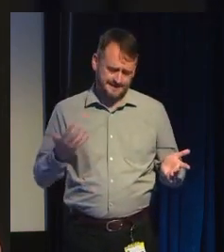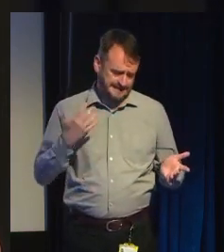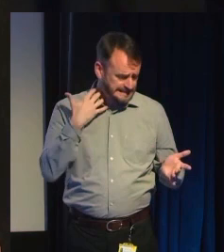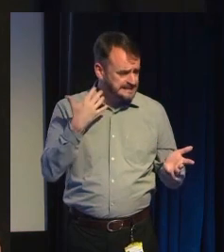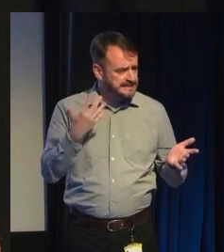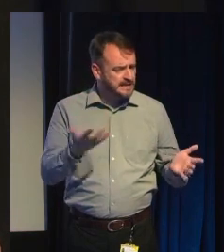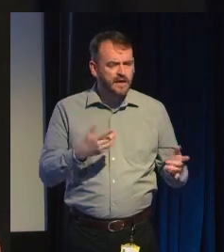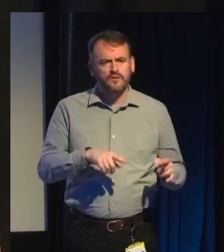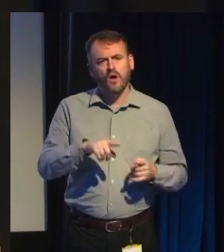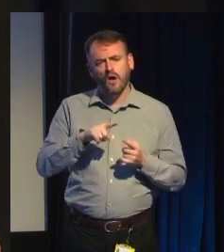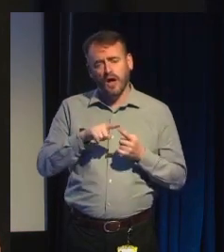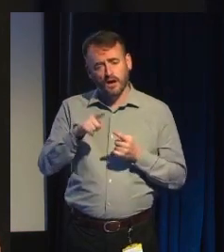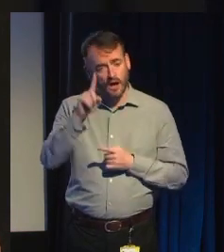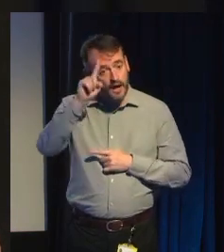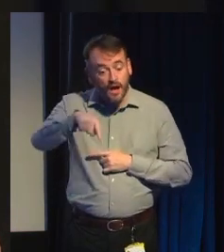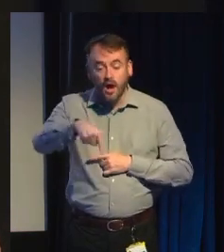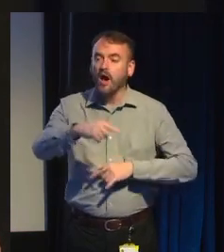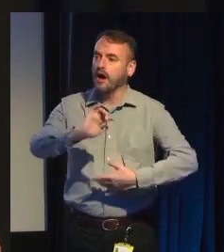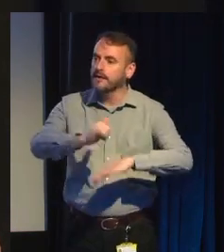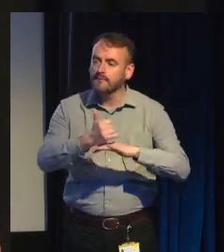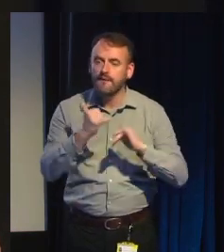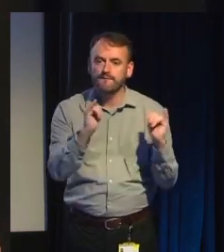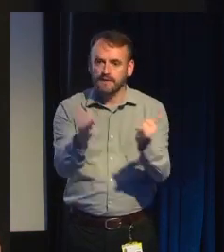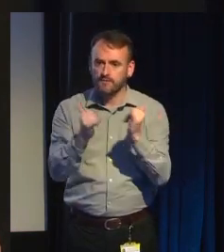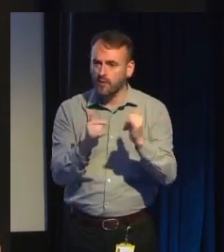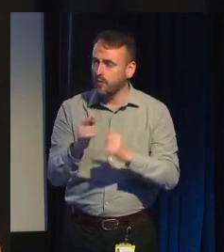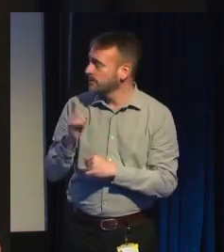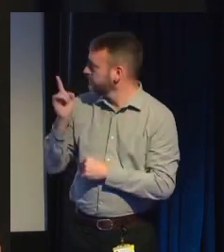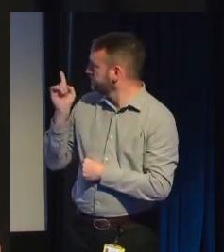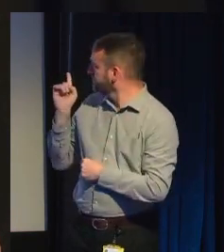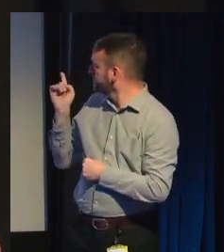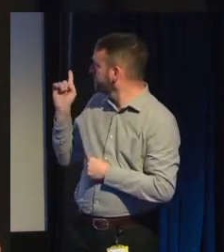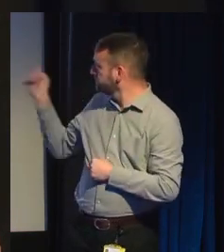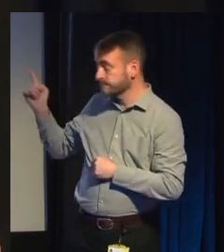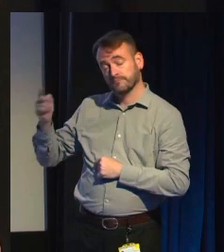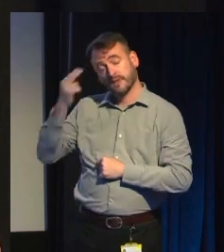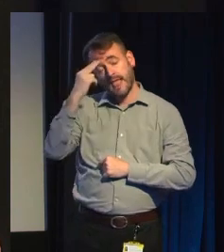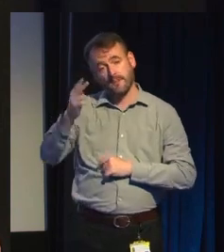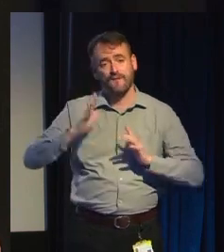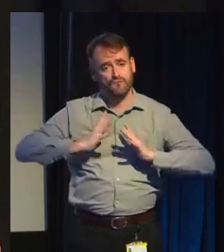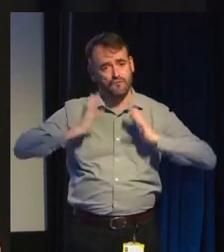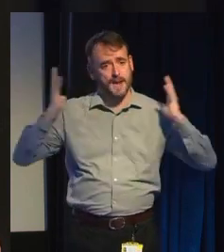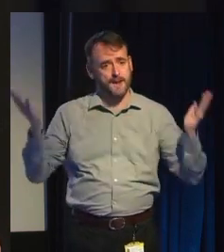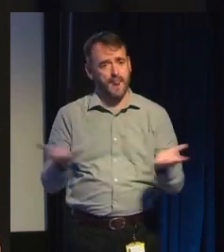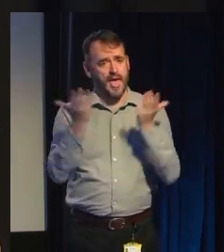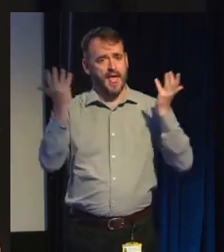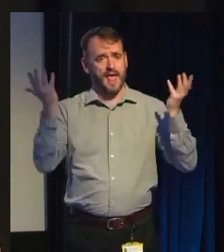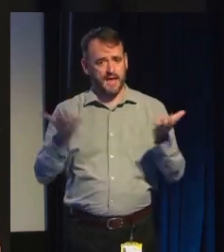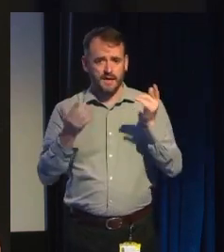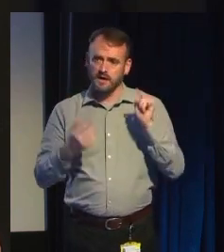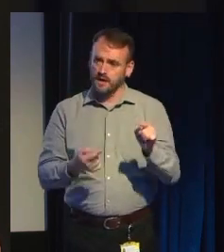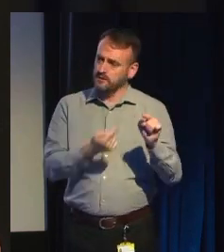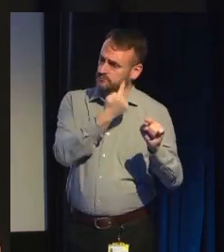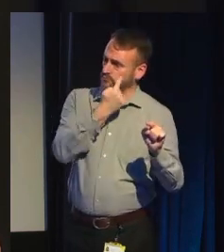a festival, right, called Free Play to prove, like to make what we're doing visible.